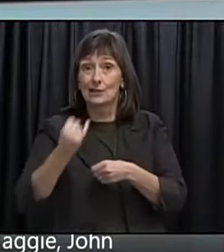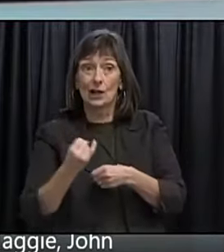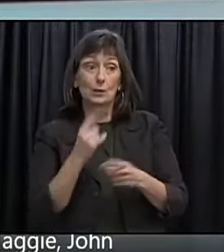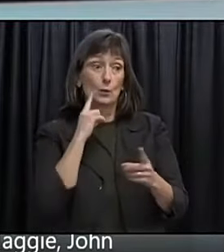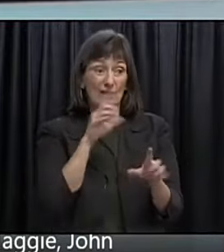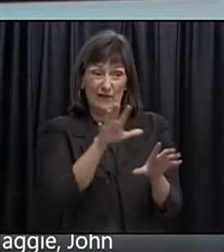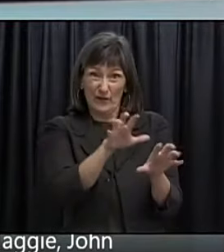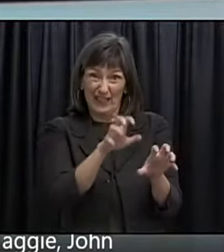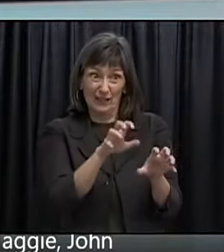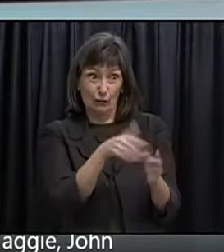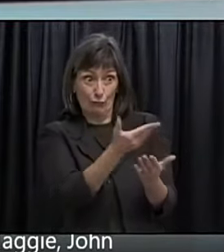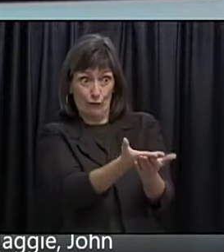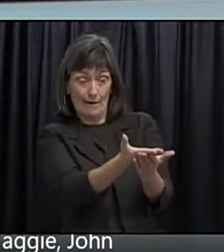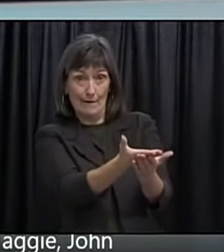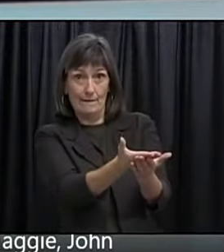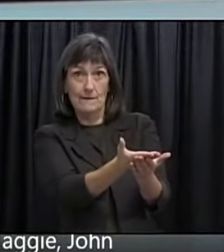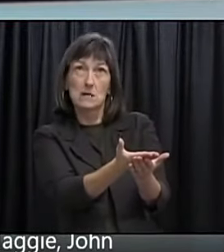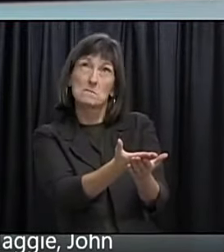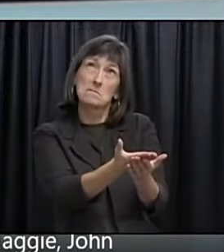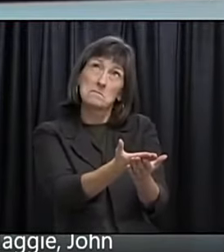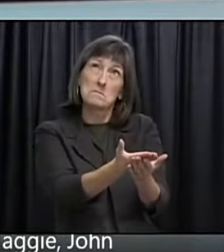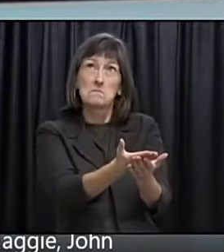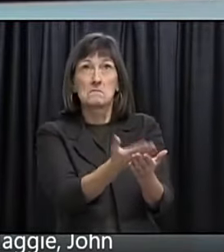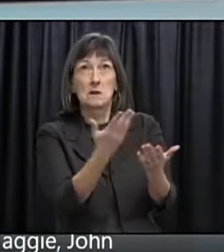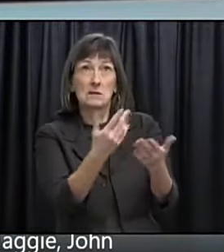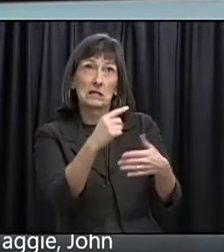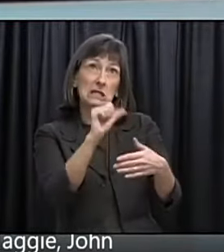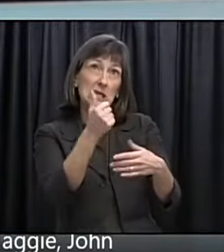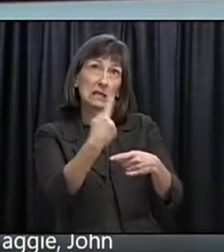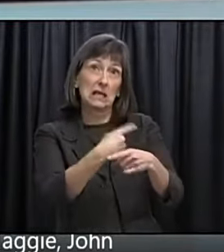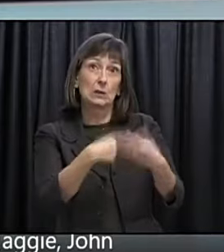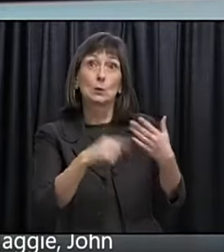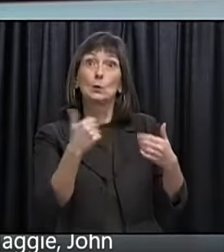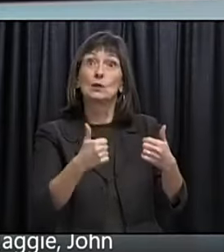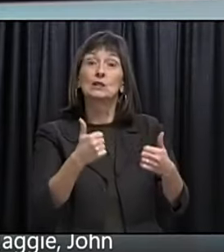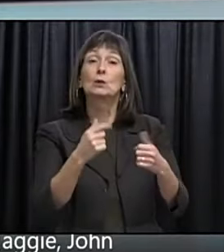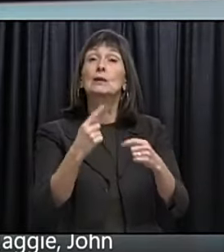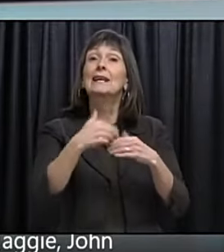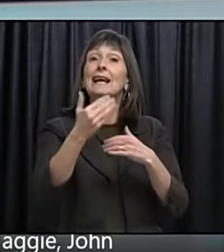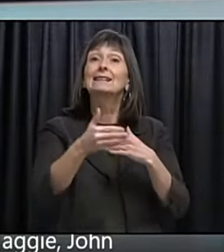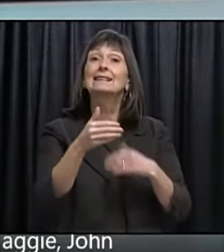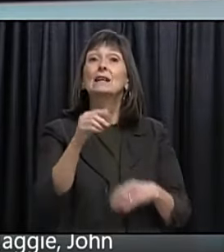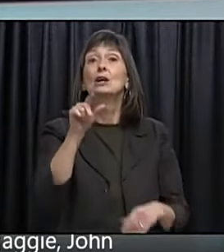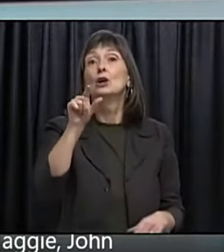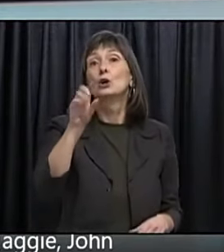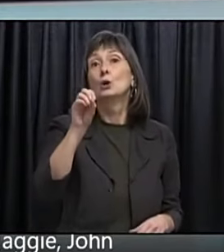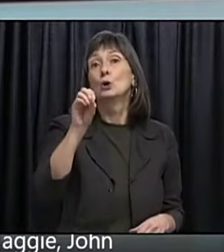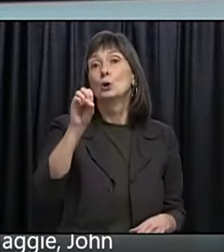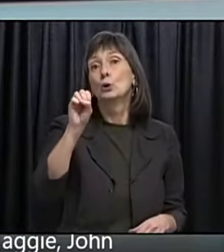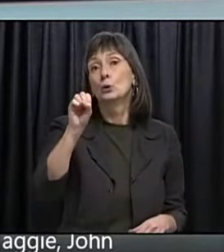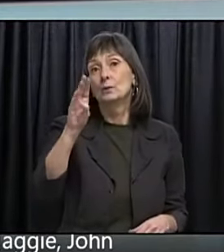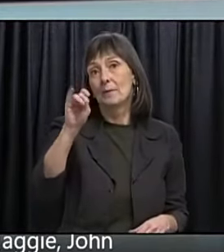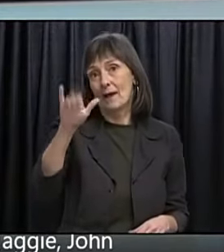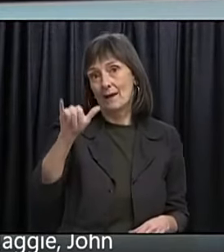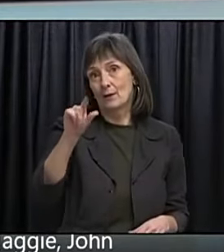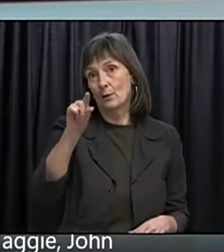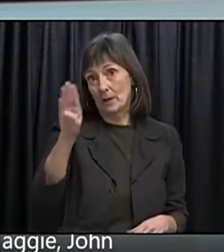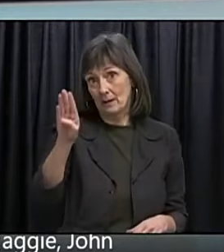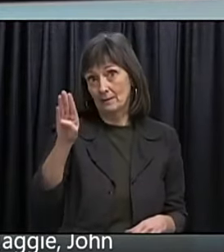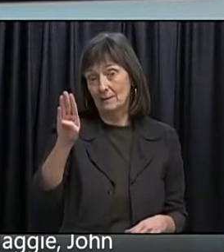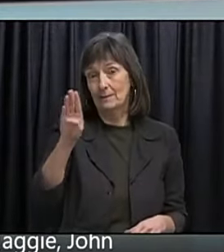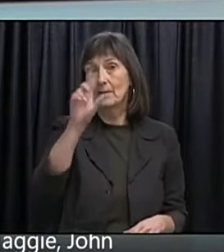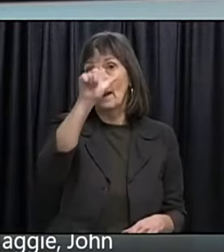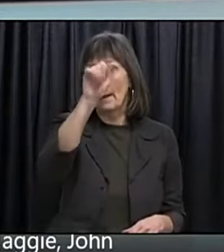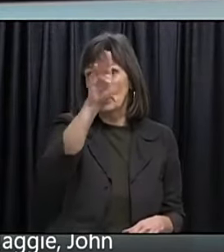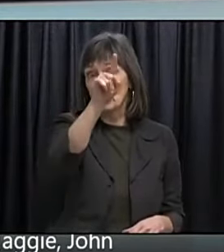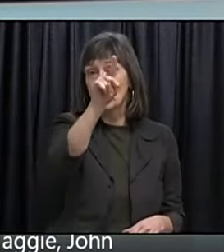gets. ultra low. Freezer. Possibly. the next. 10 days. Will be. Goose Bay. And then. There will be. least.